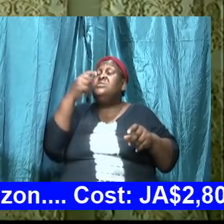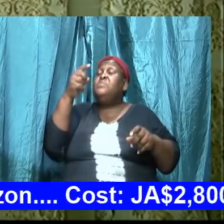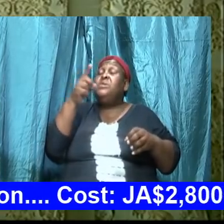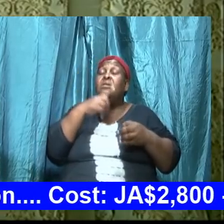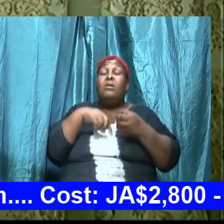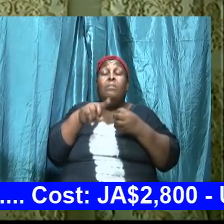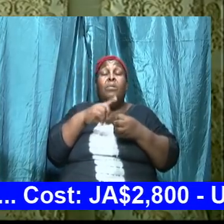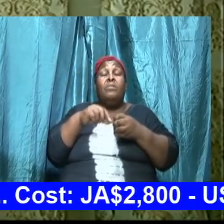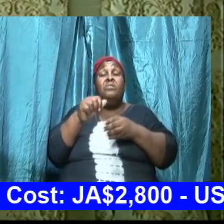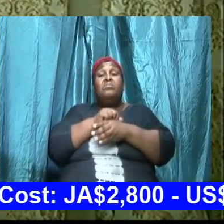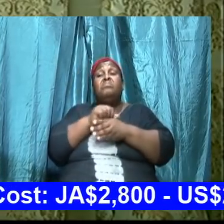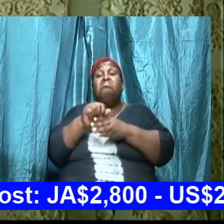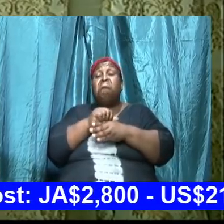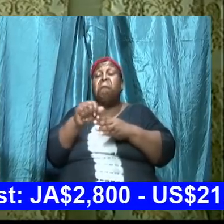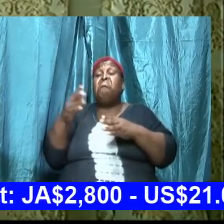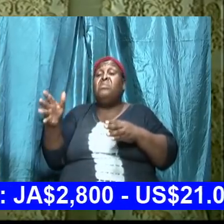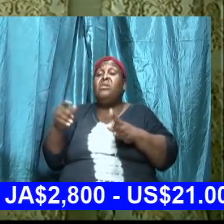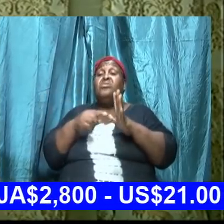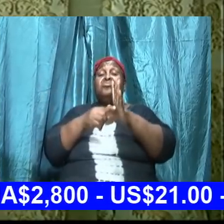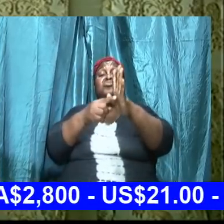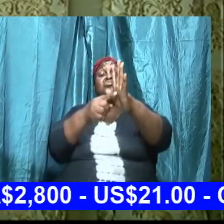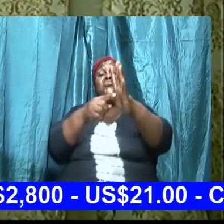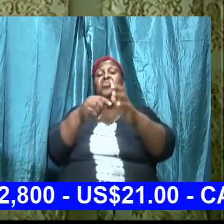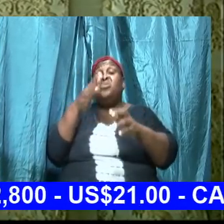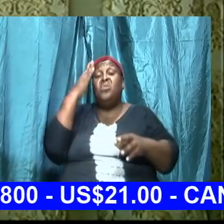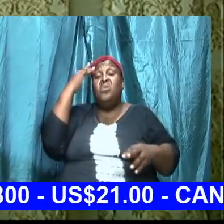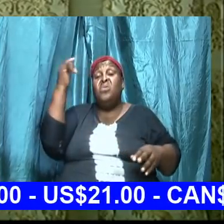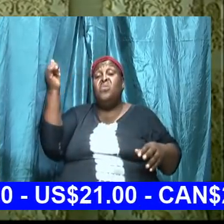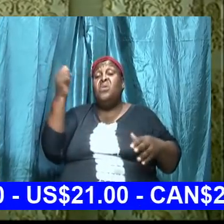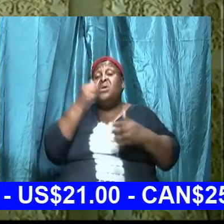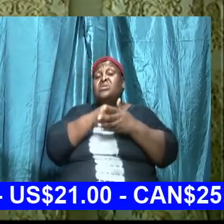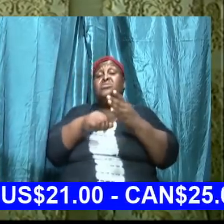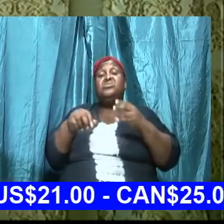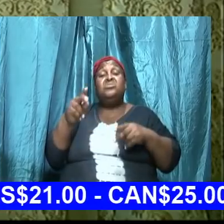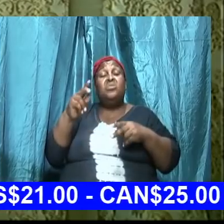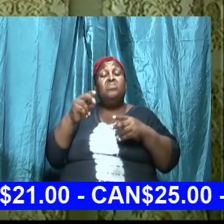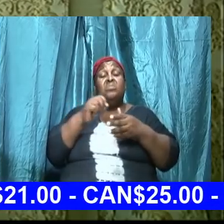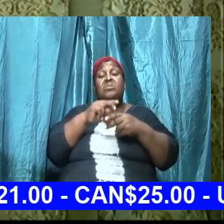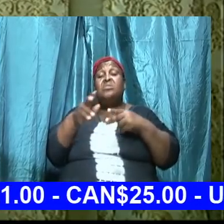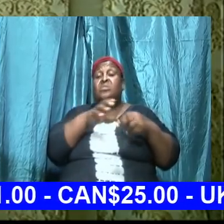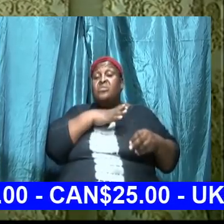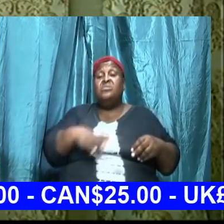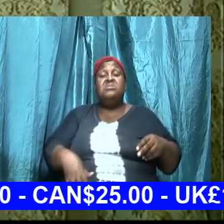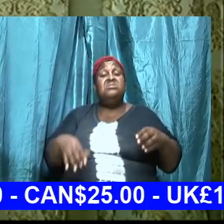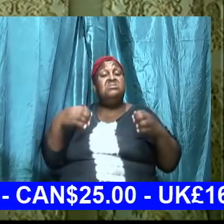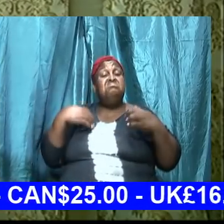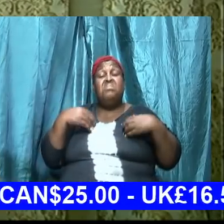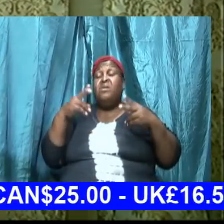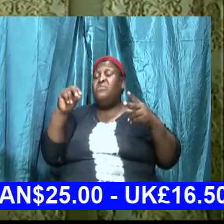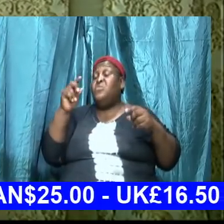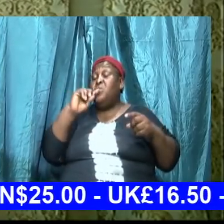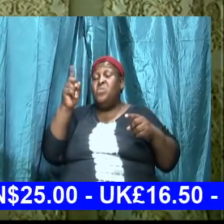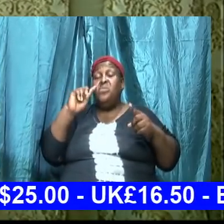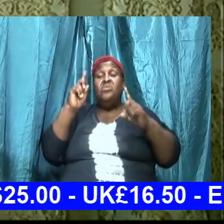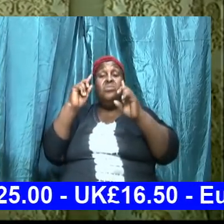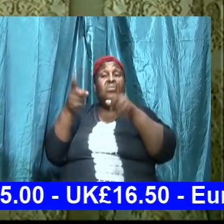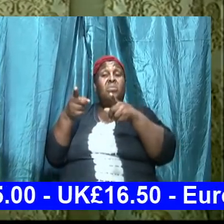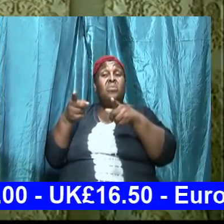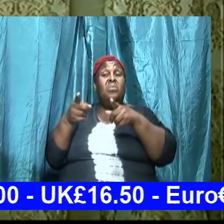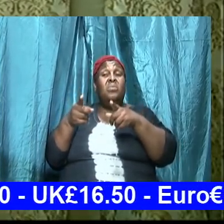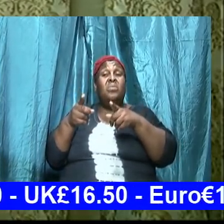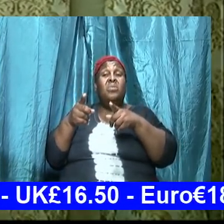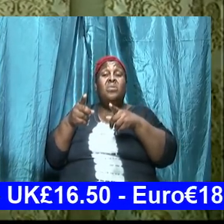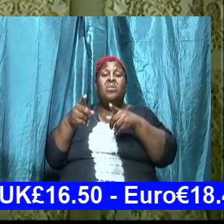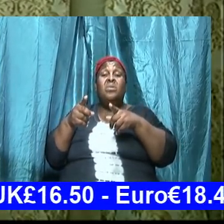things in a virgin we are going to show you why some folks don't know we are going we are going to show you from scripture the practicality of scripture the